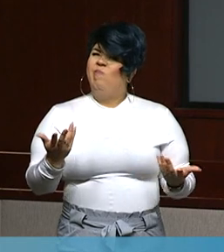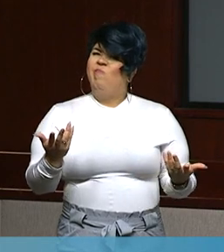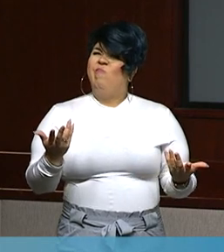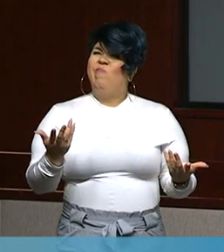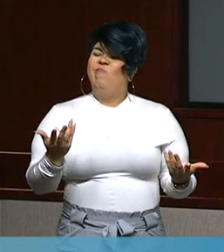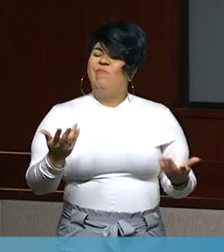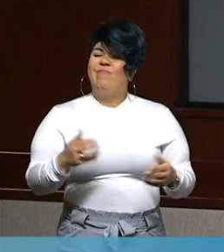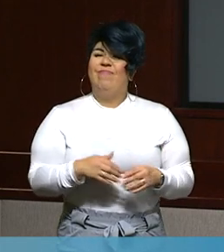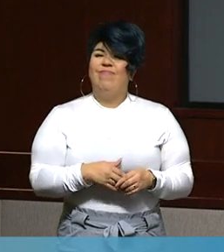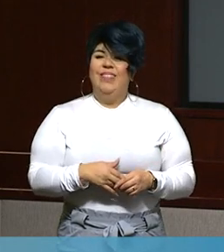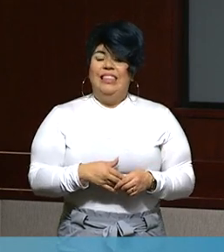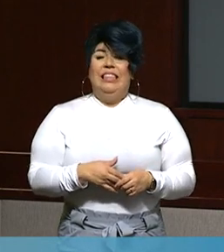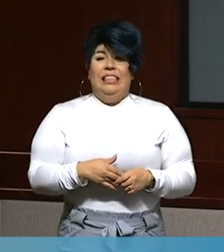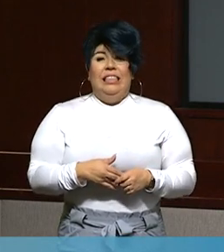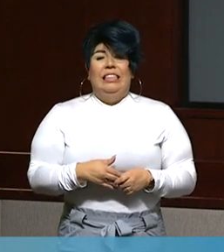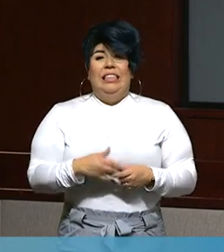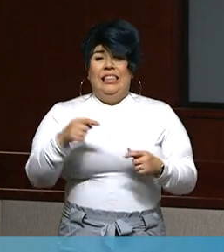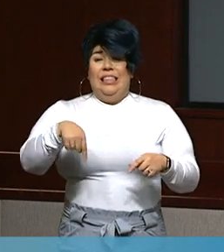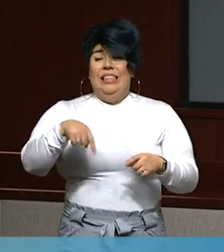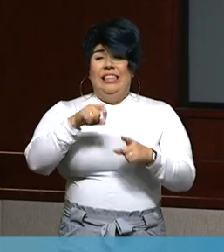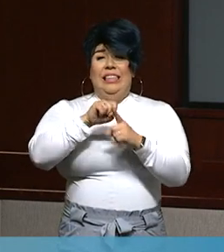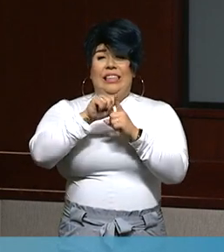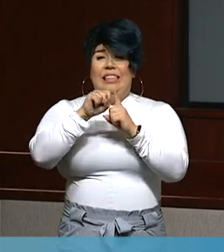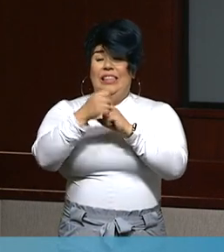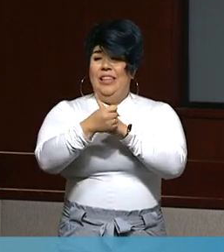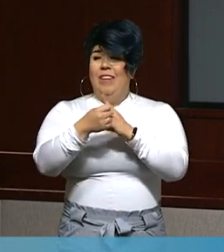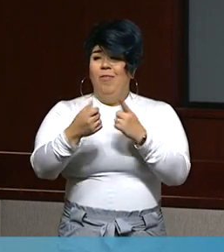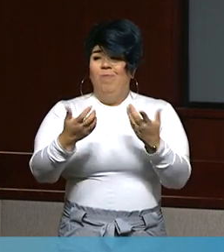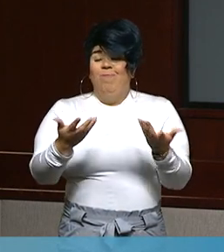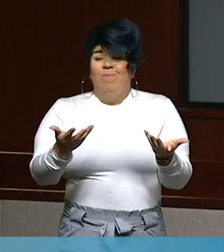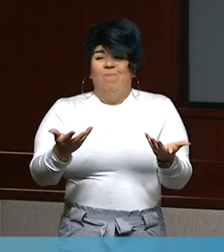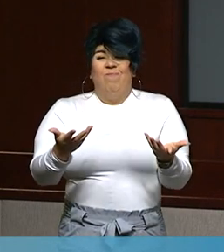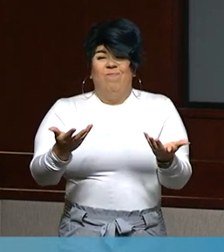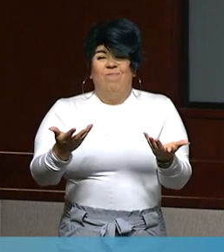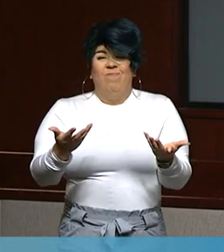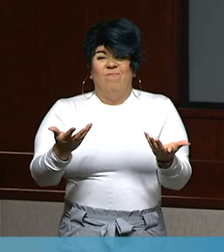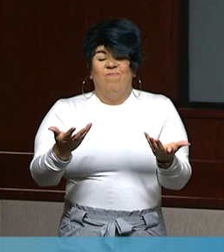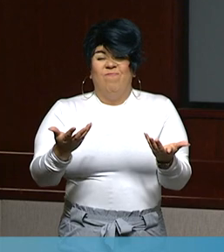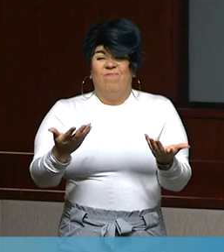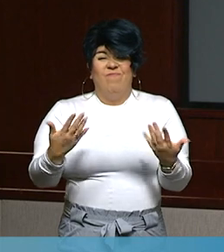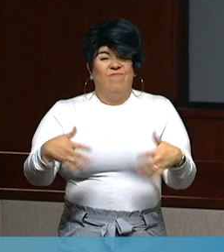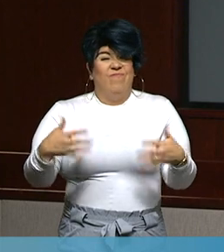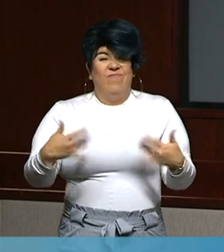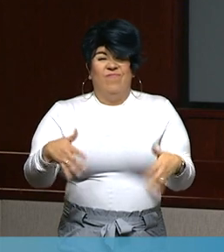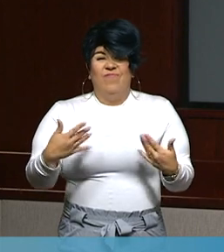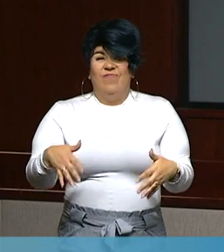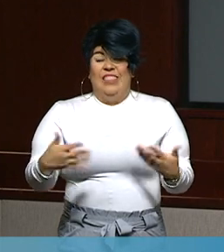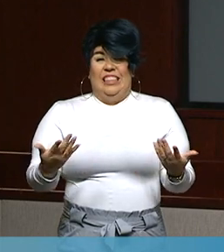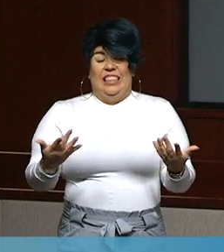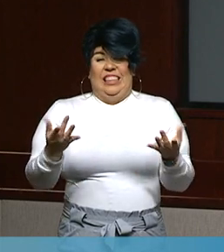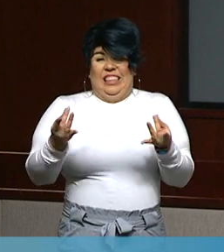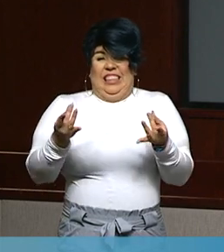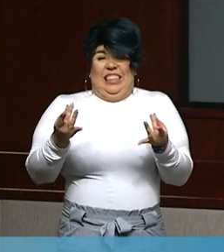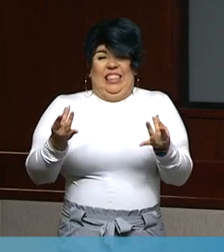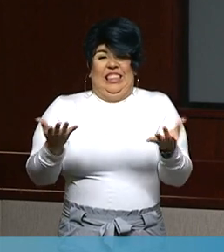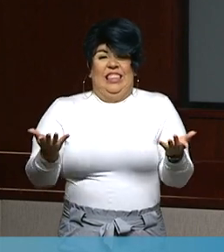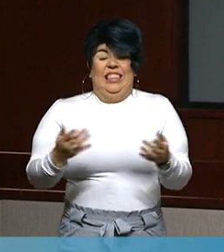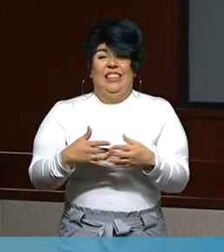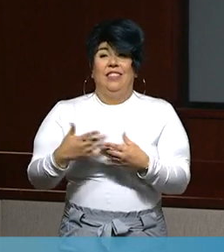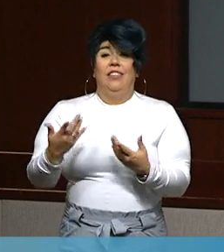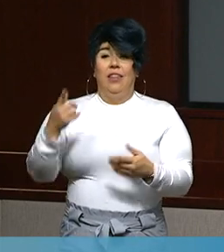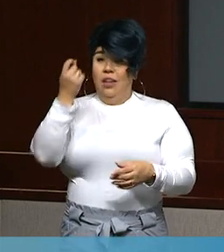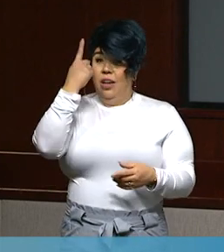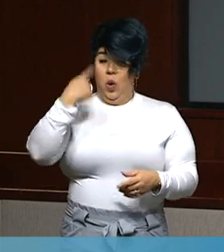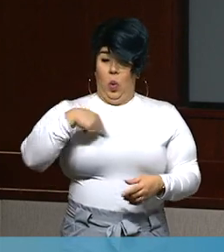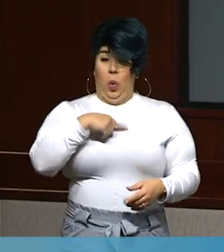This is a situation that is, again, these orders are being handed down by